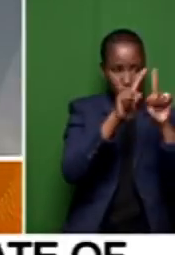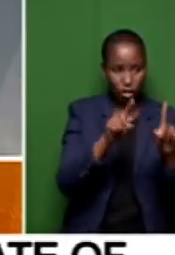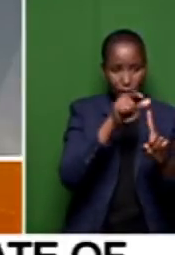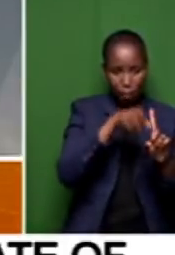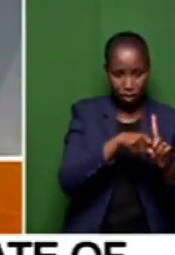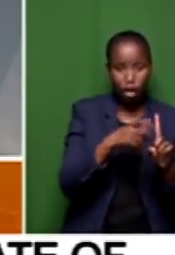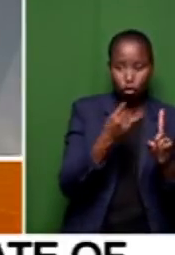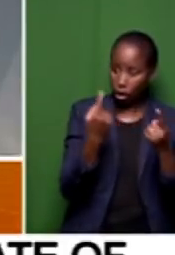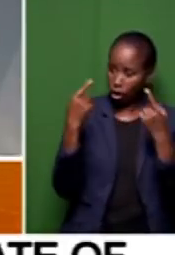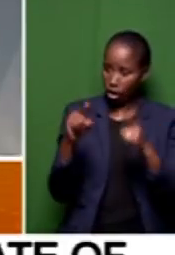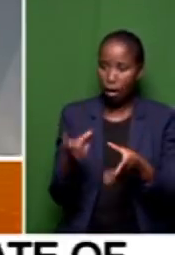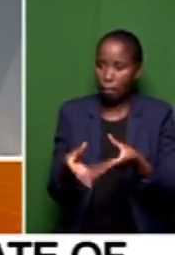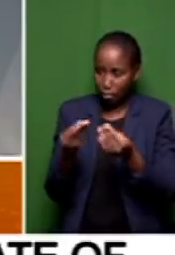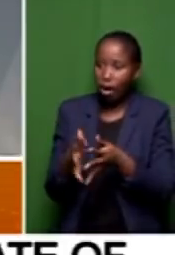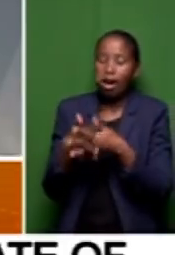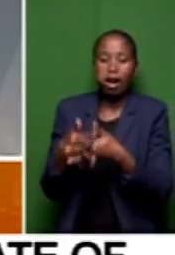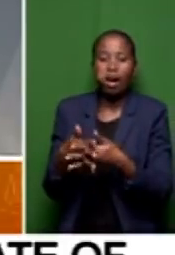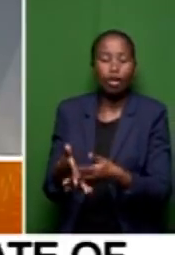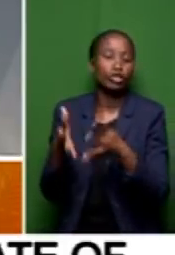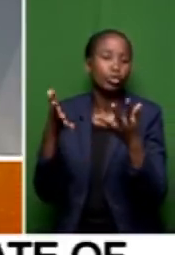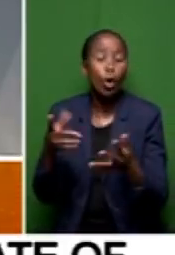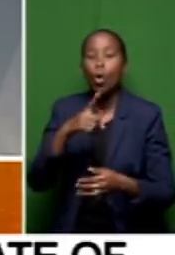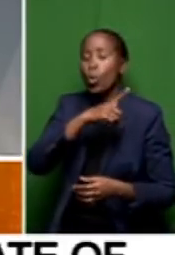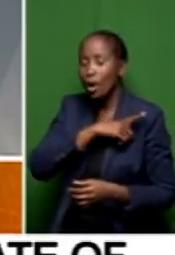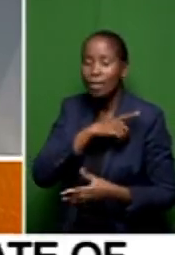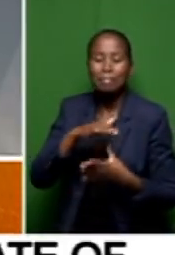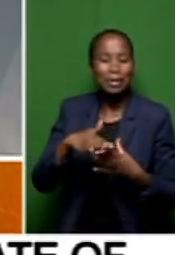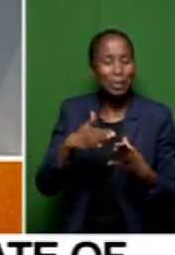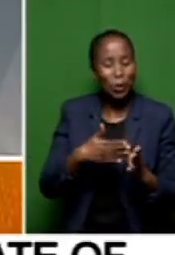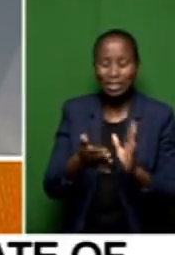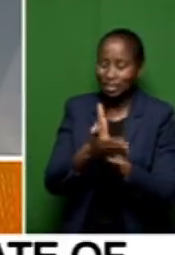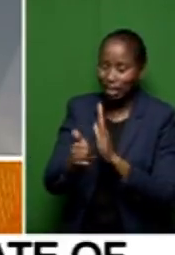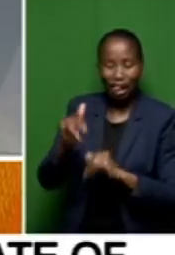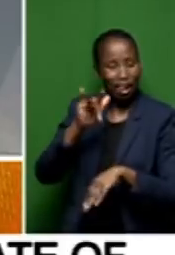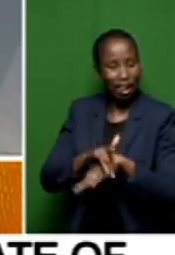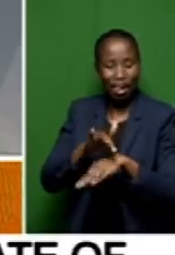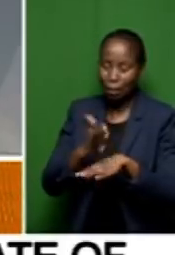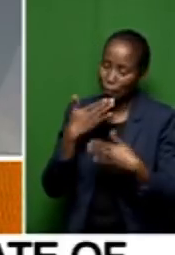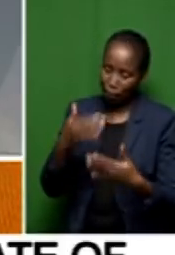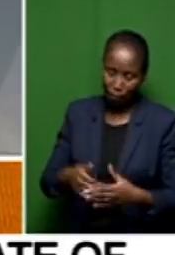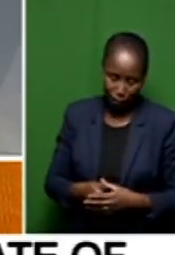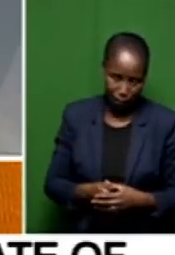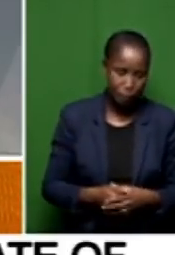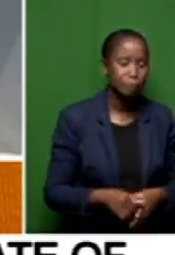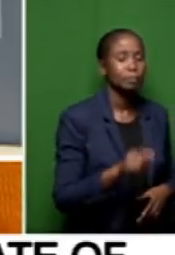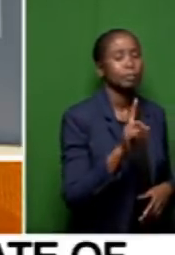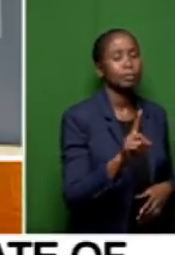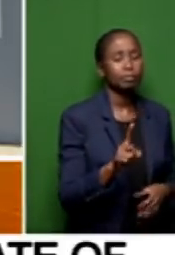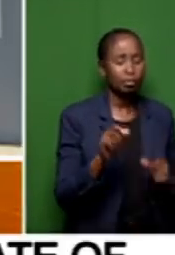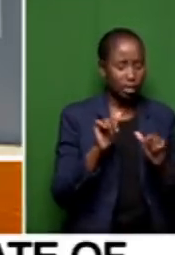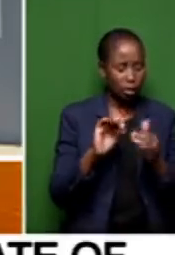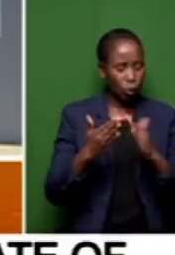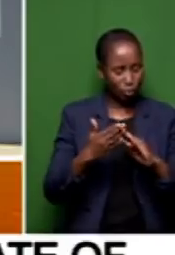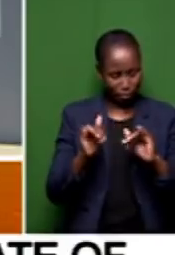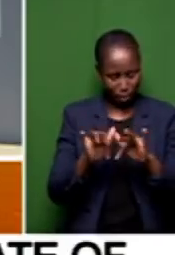find the mess that we are in, because they haven't mastered the skill yet. Mr. Gokwana, how does this help the residents of Buffalo